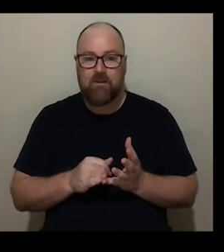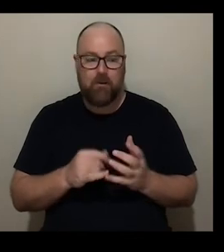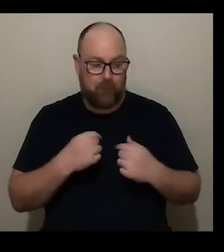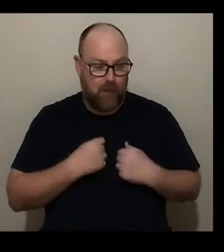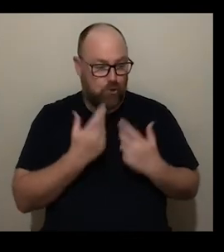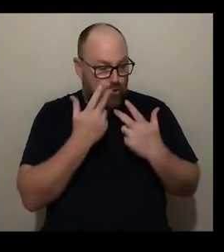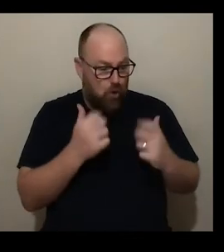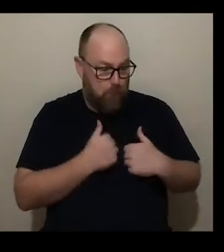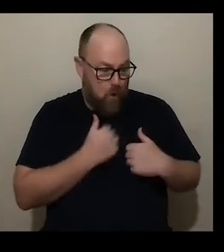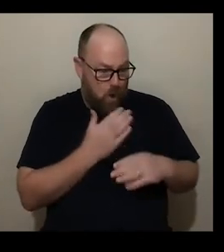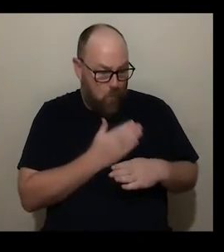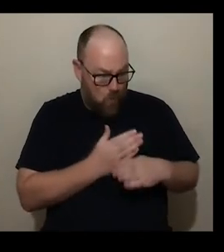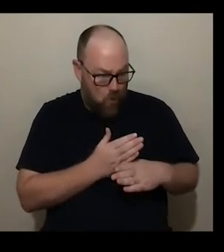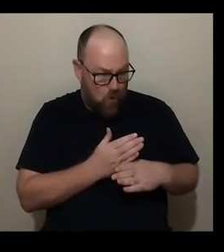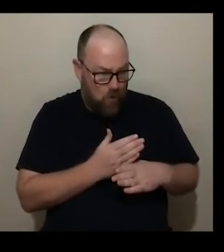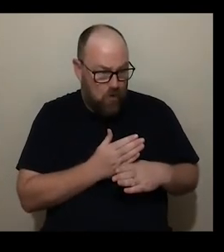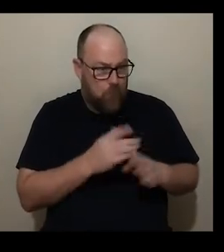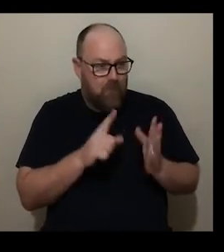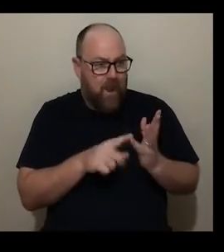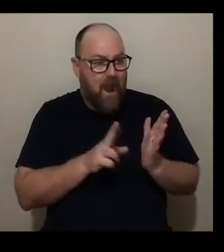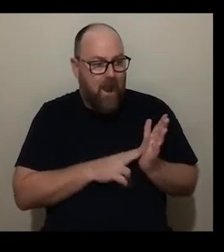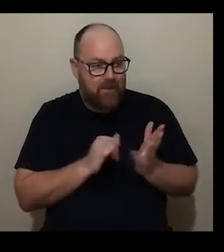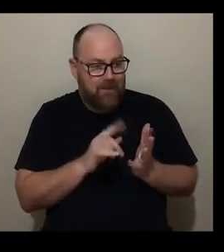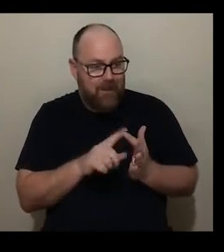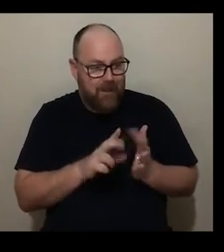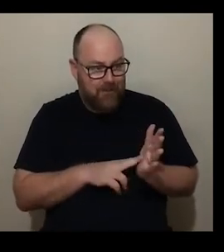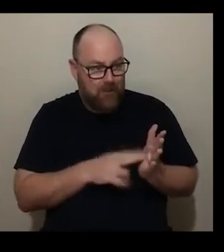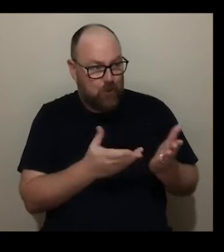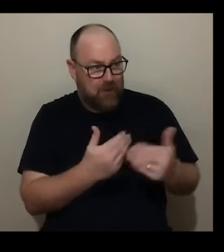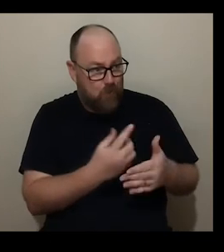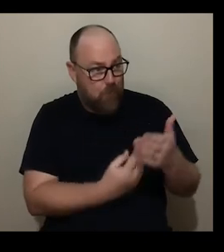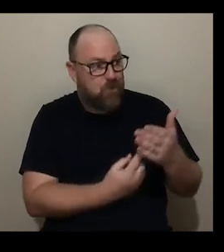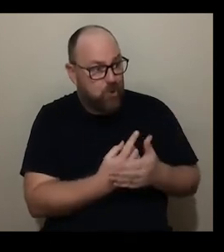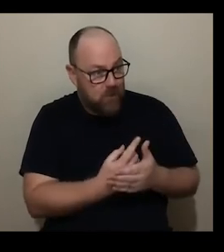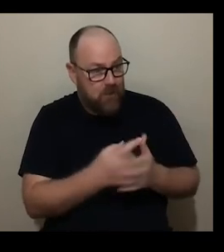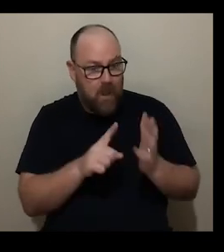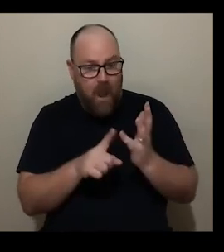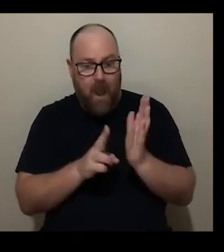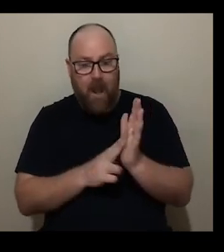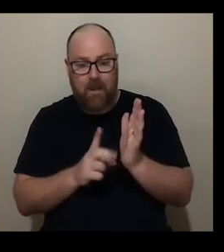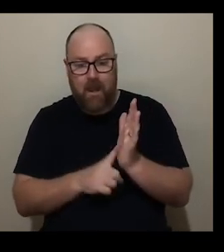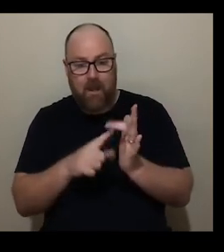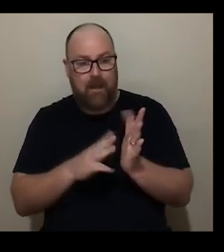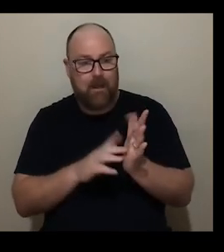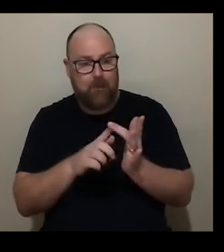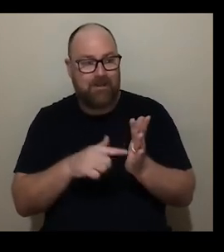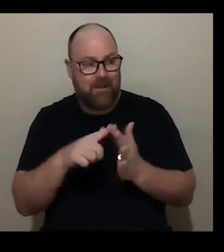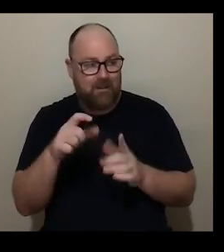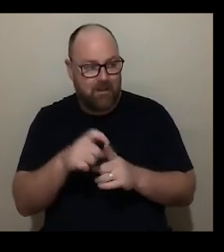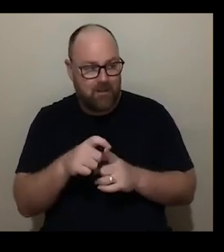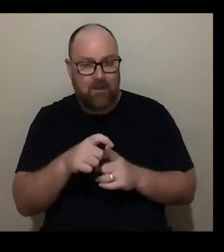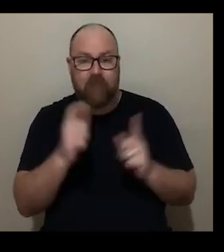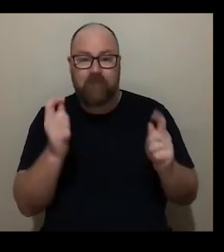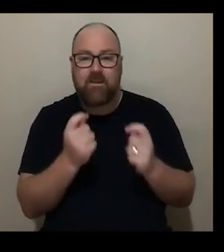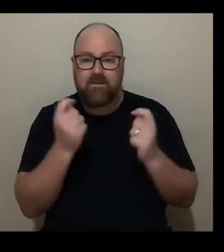showing my work with unseen for having the opportunity um to show with the unlimited festival at south bank center